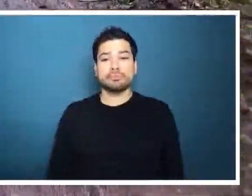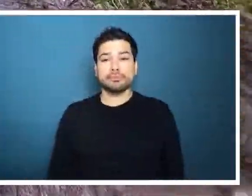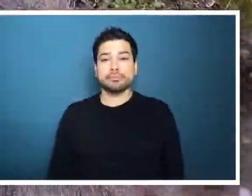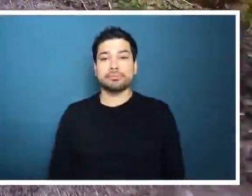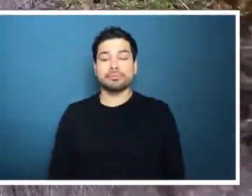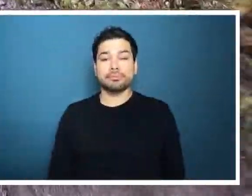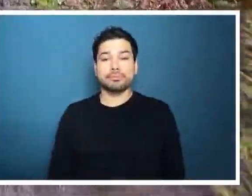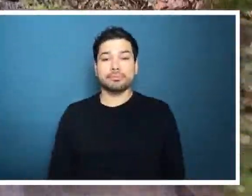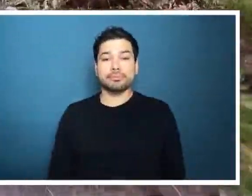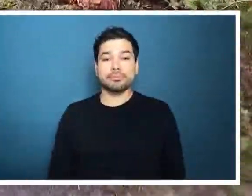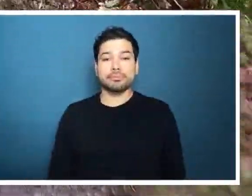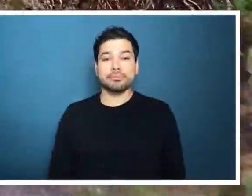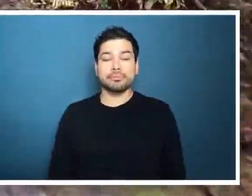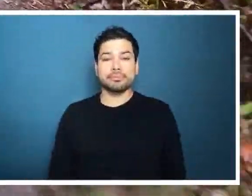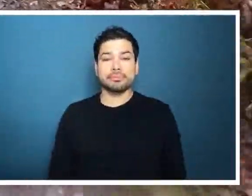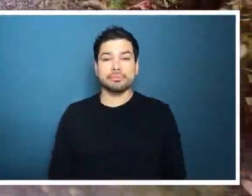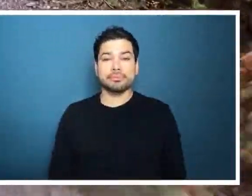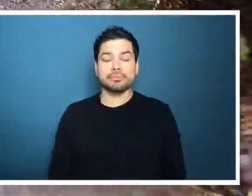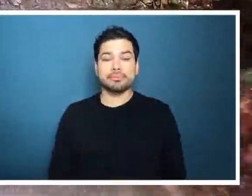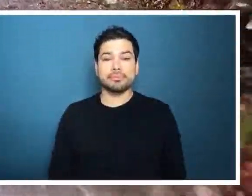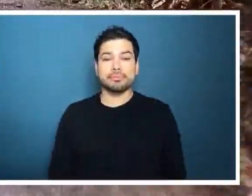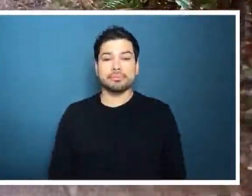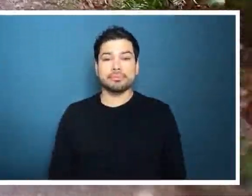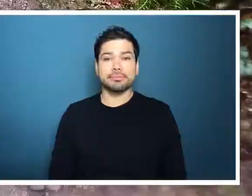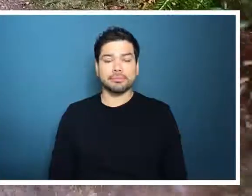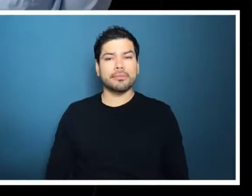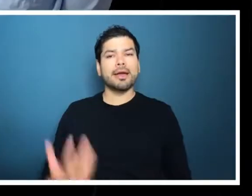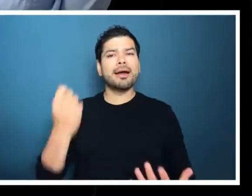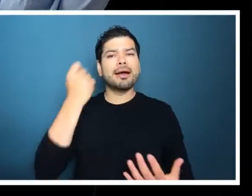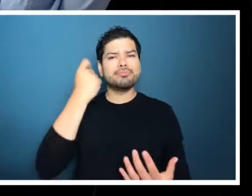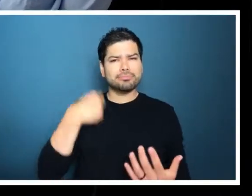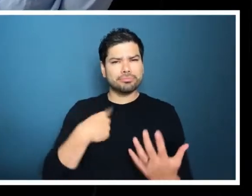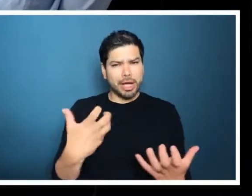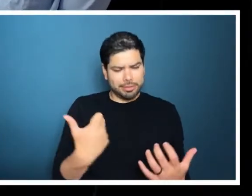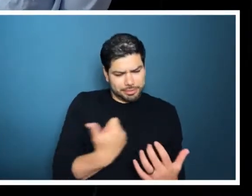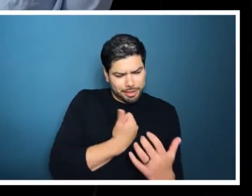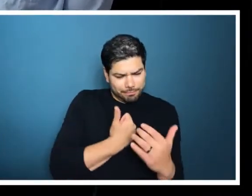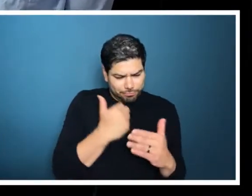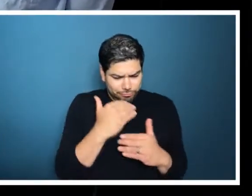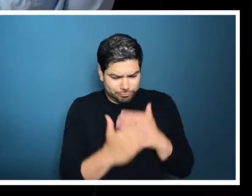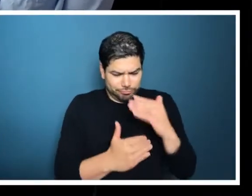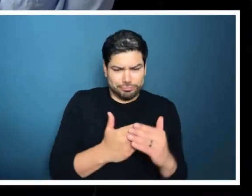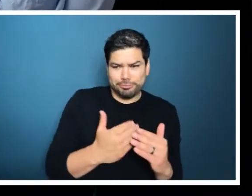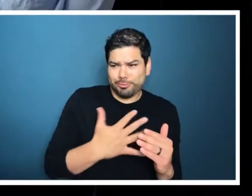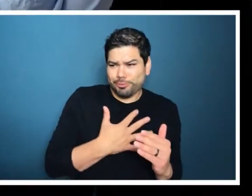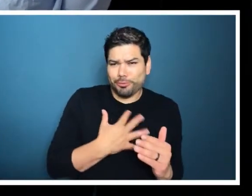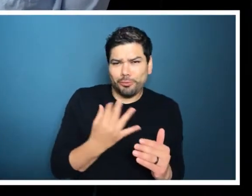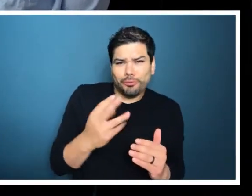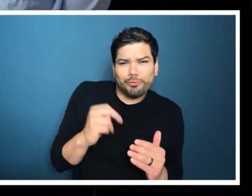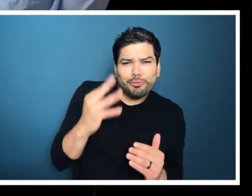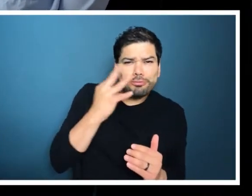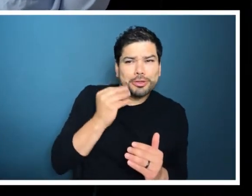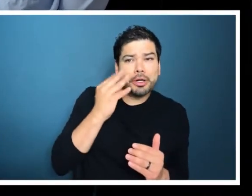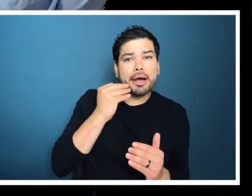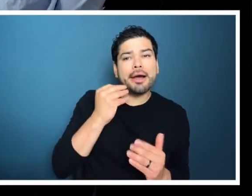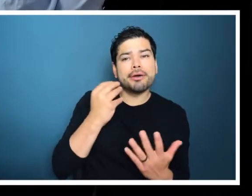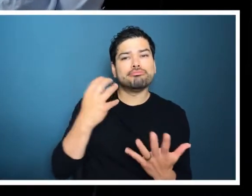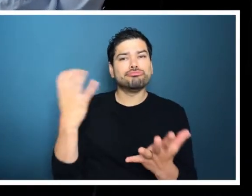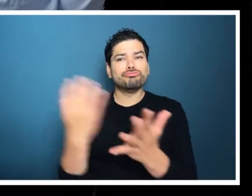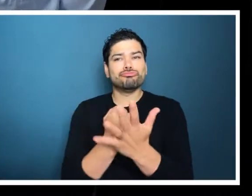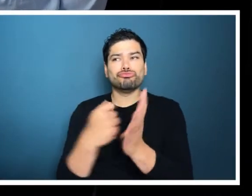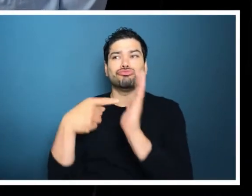three-wheeled hand cycle down a muddy and forested trail. But we also get to have control of our own lives and our own